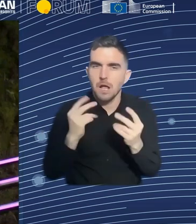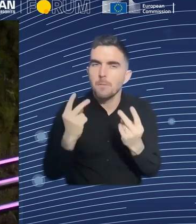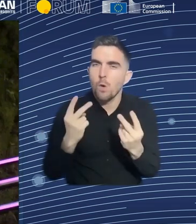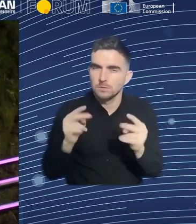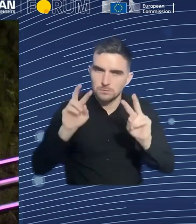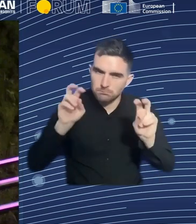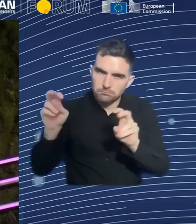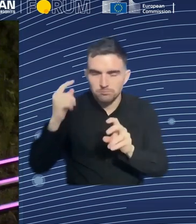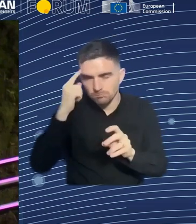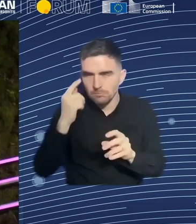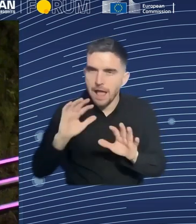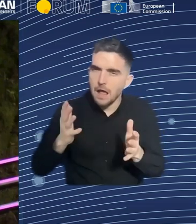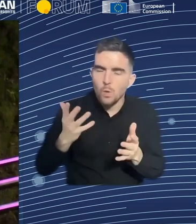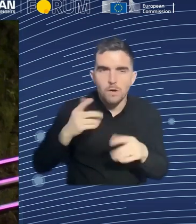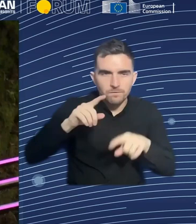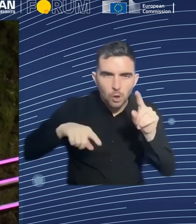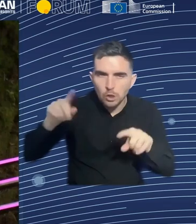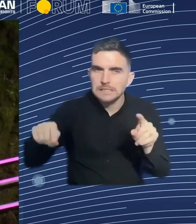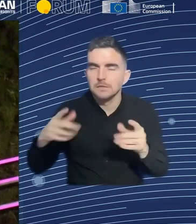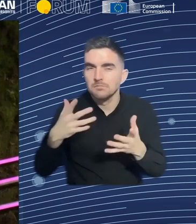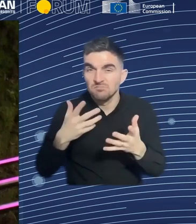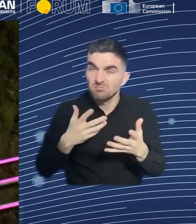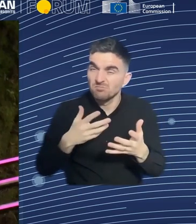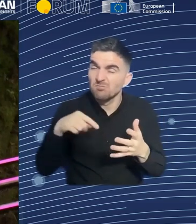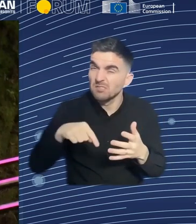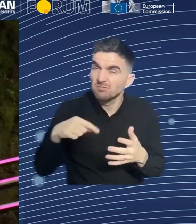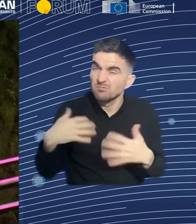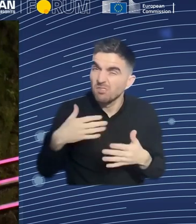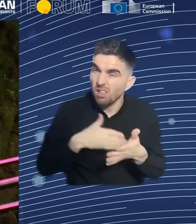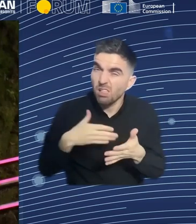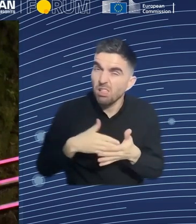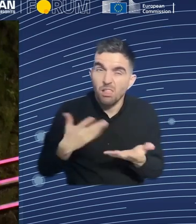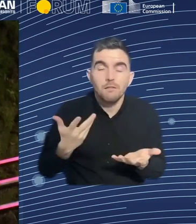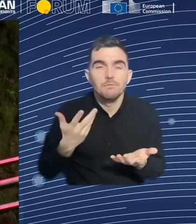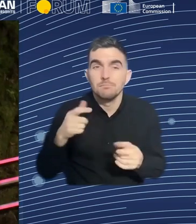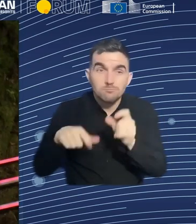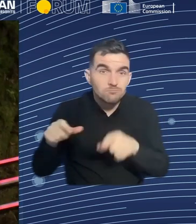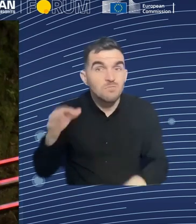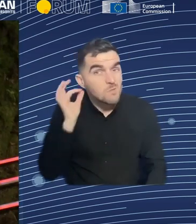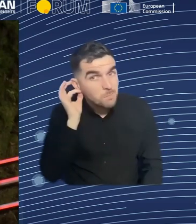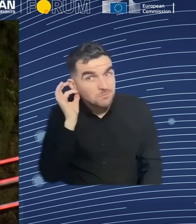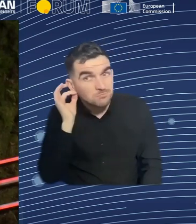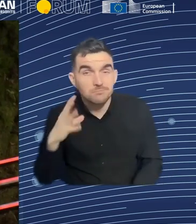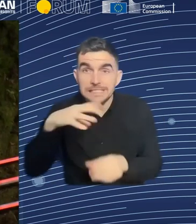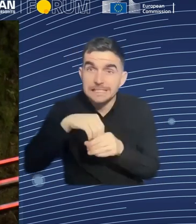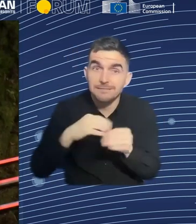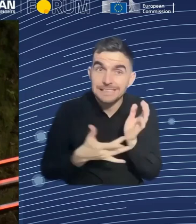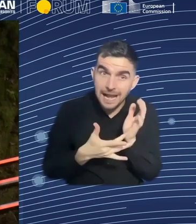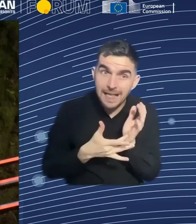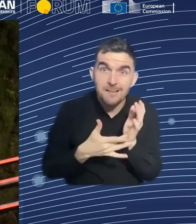tech, you know, we're trying to,